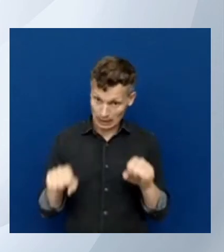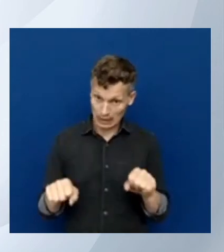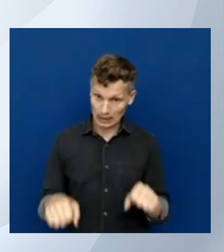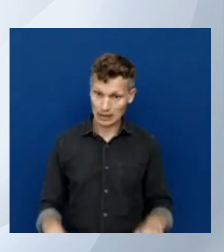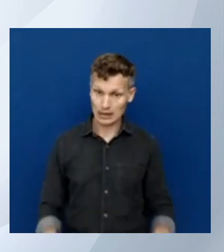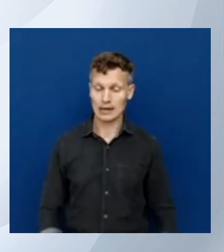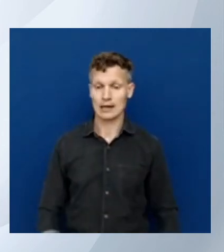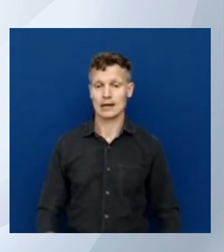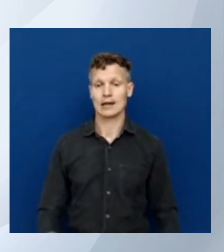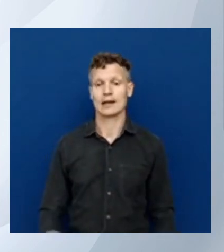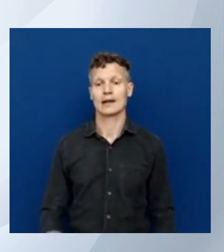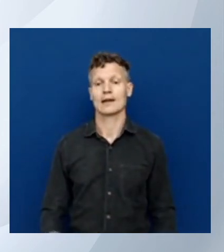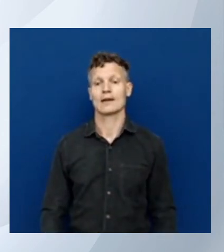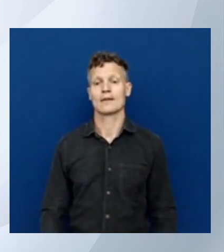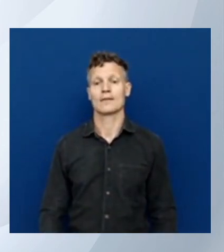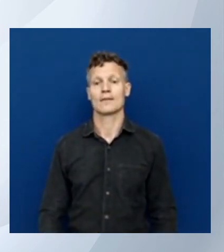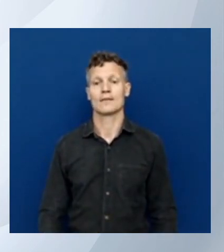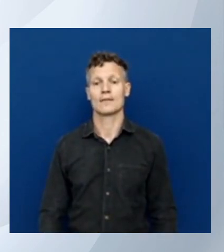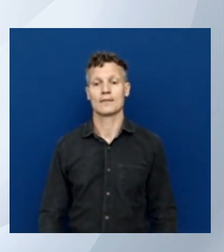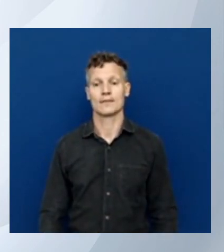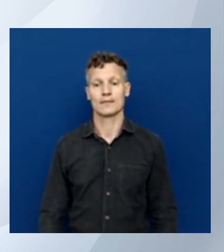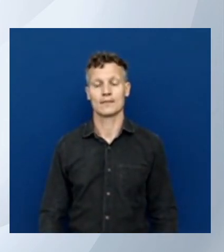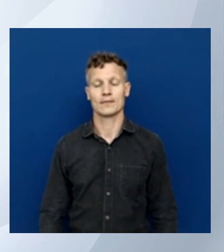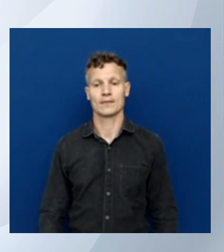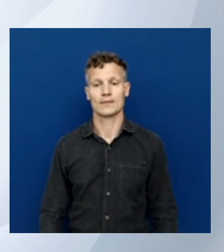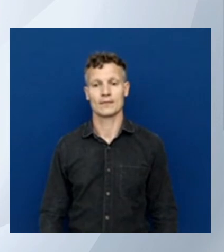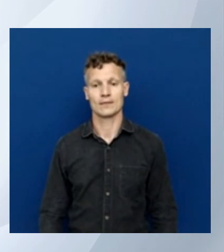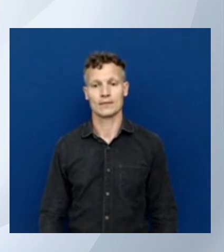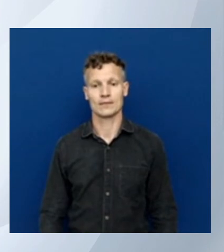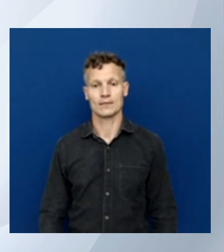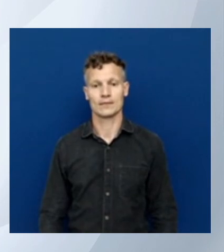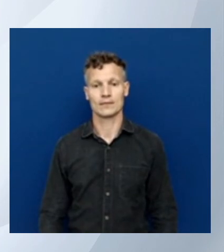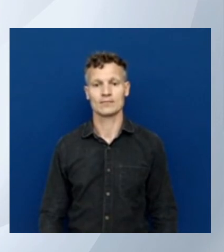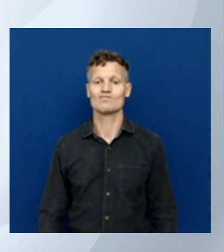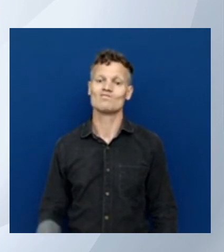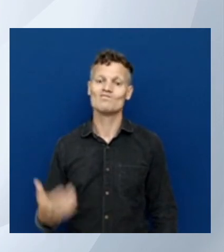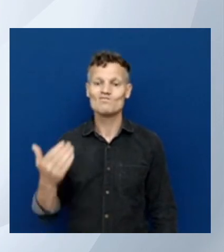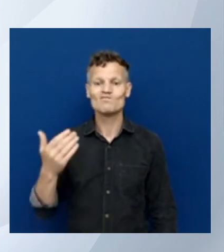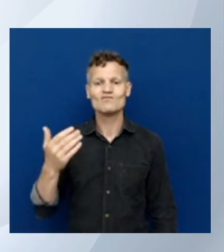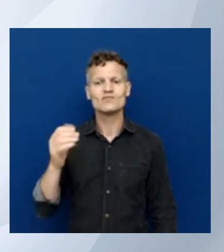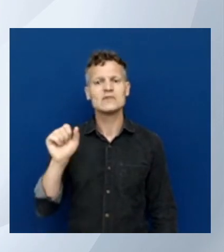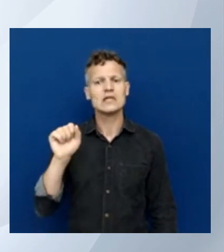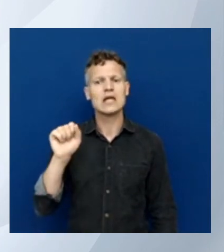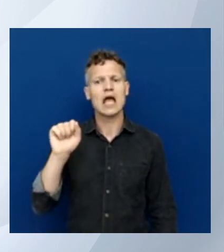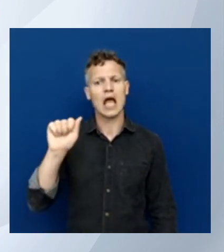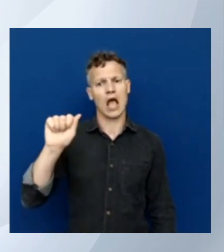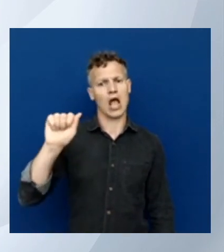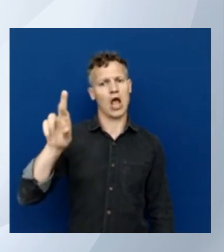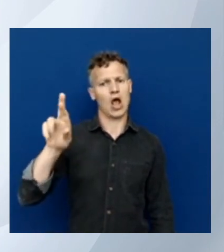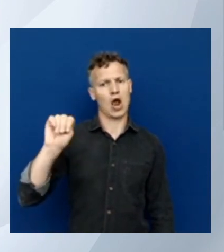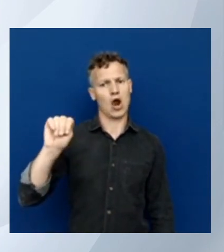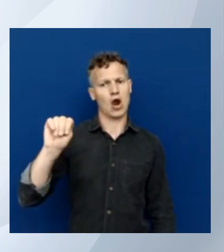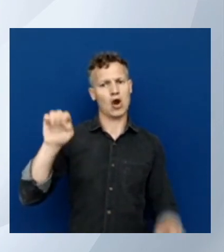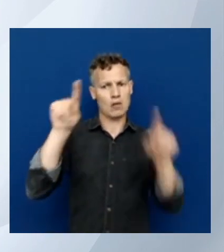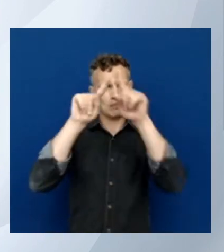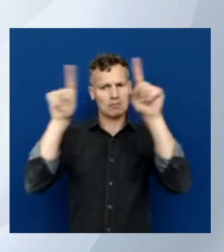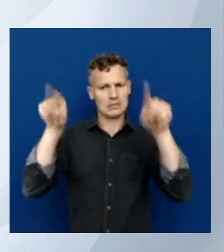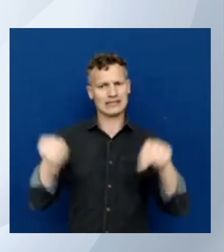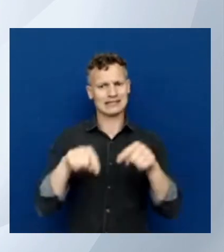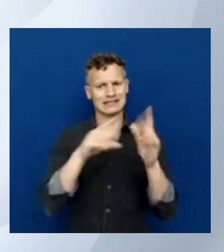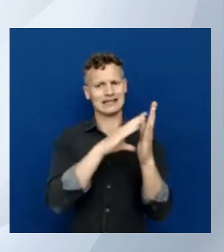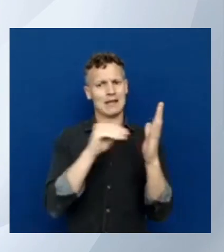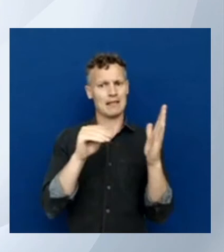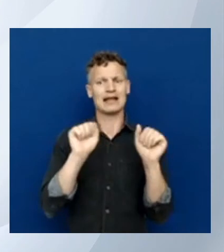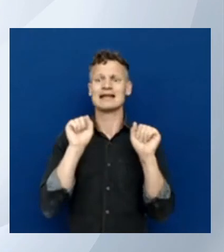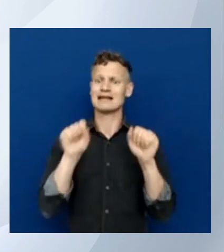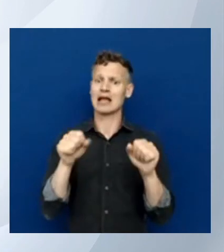well you can have a bit of a trick for that in an ARM template in an ARM template you can just say for every resource that it needs to use